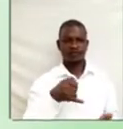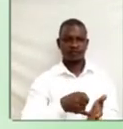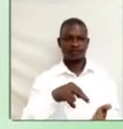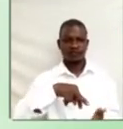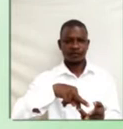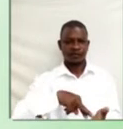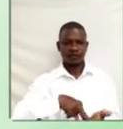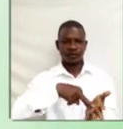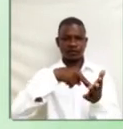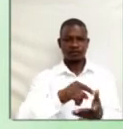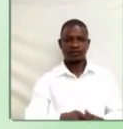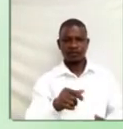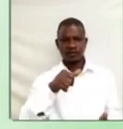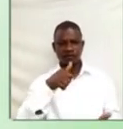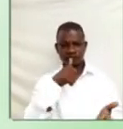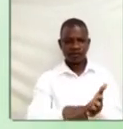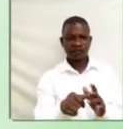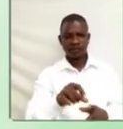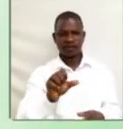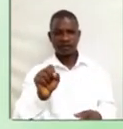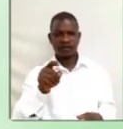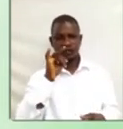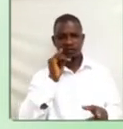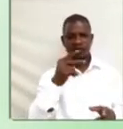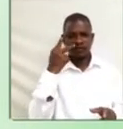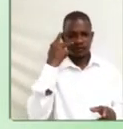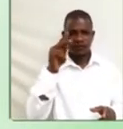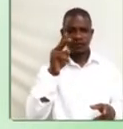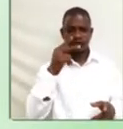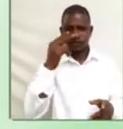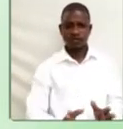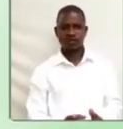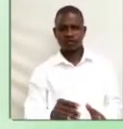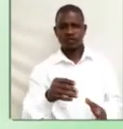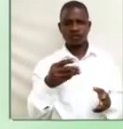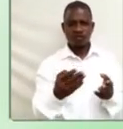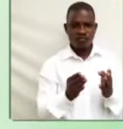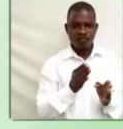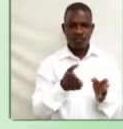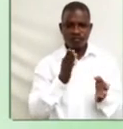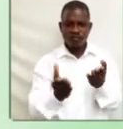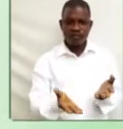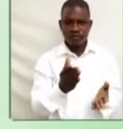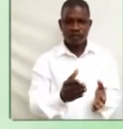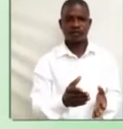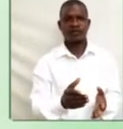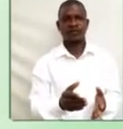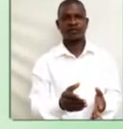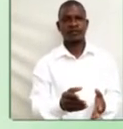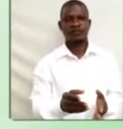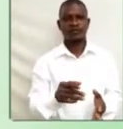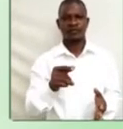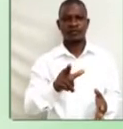It represents letters S in vision. Measure. Not male.